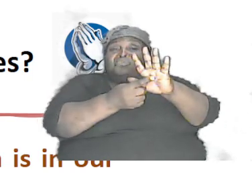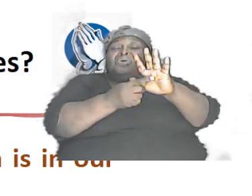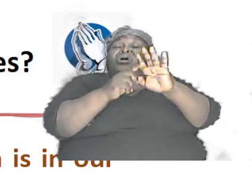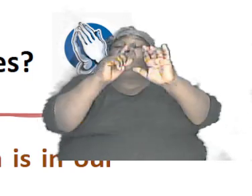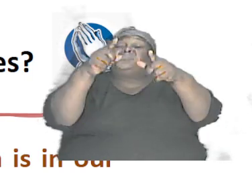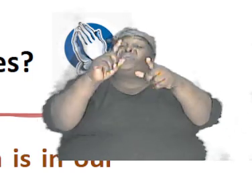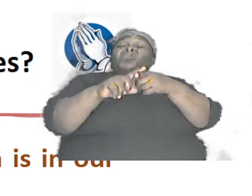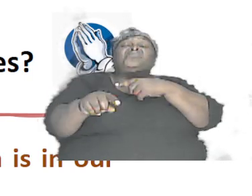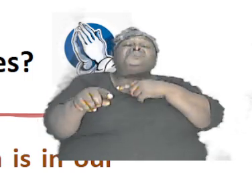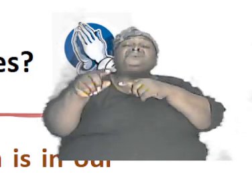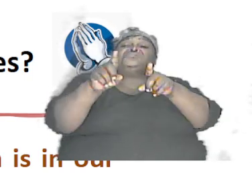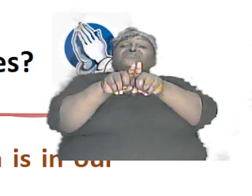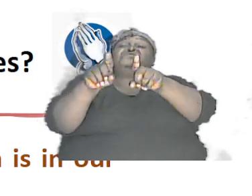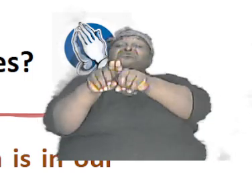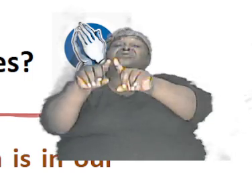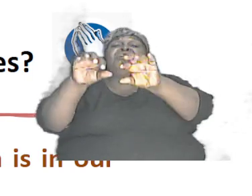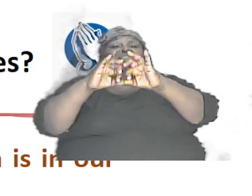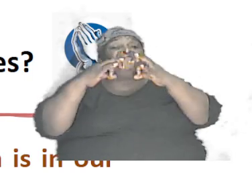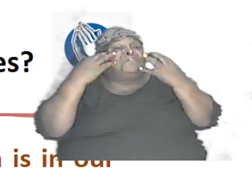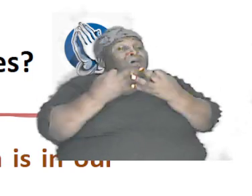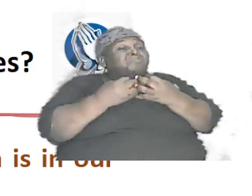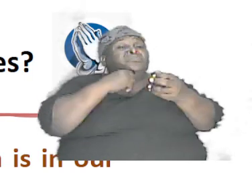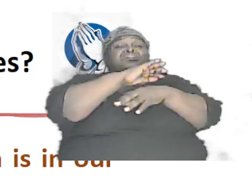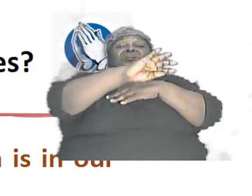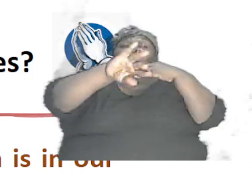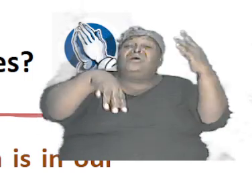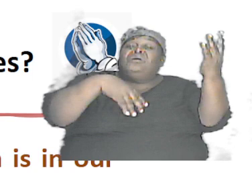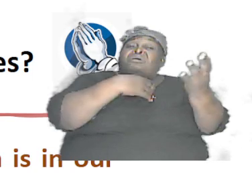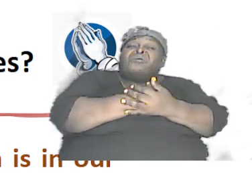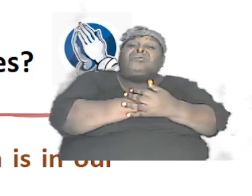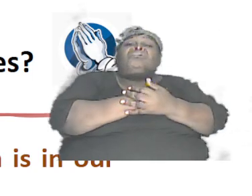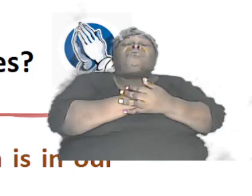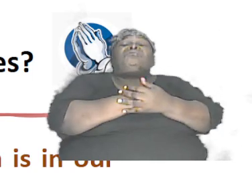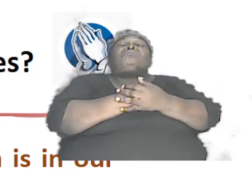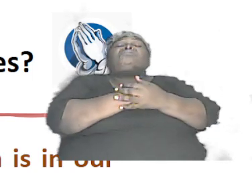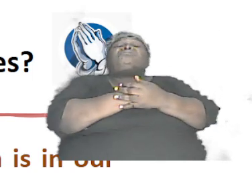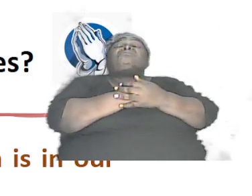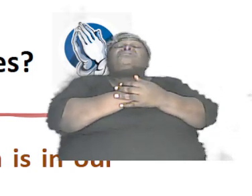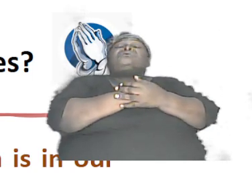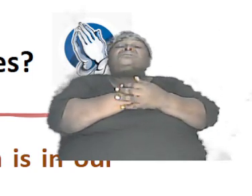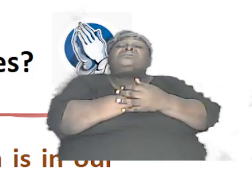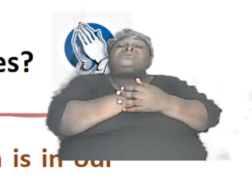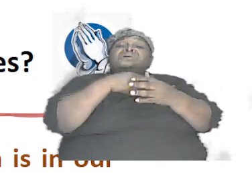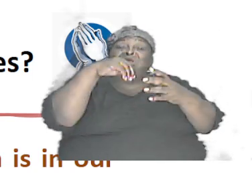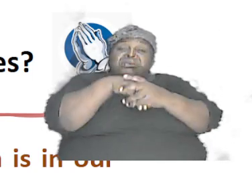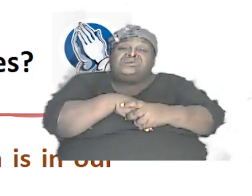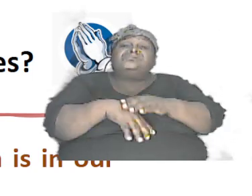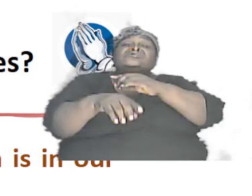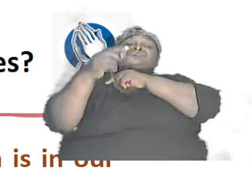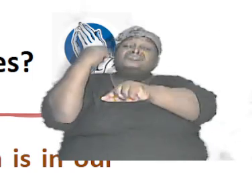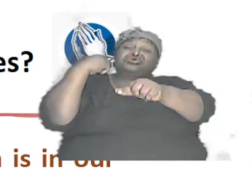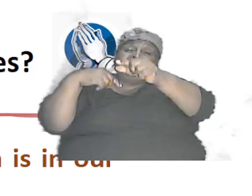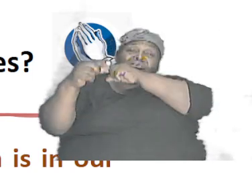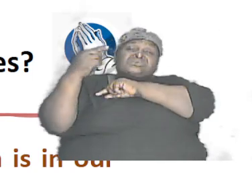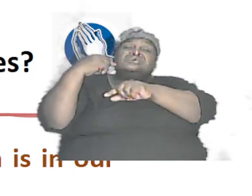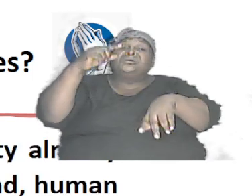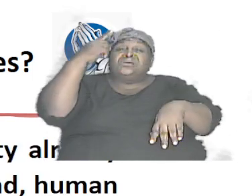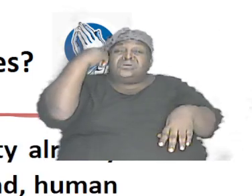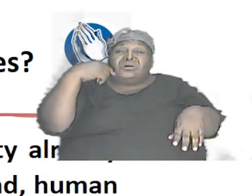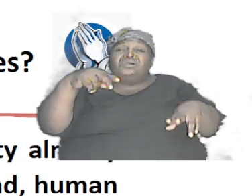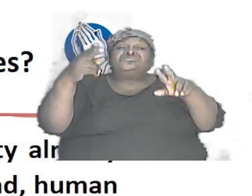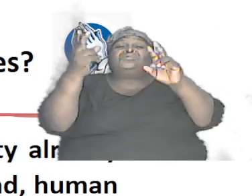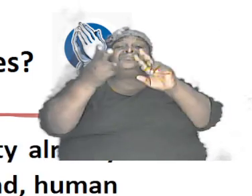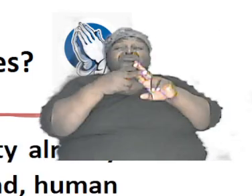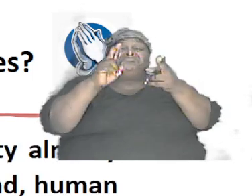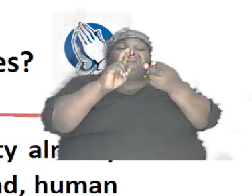here and others going to that set it was all contained brothers and sisters in the genes and because the number